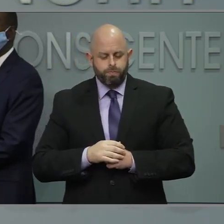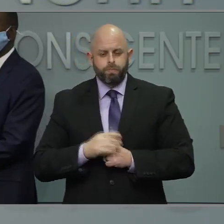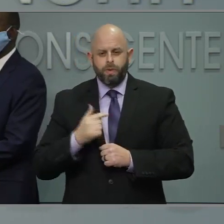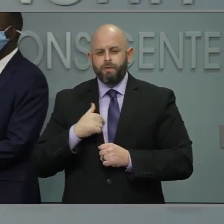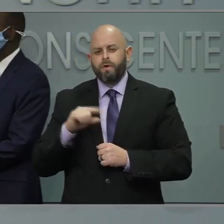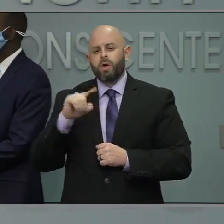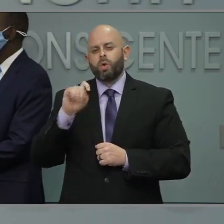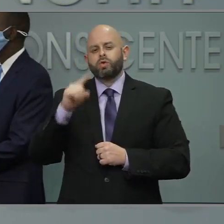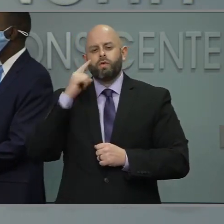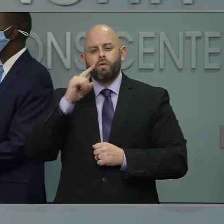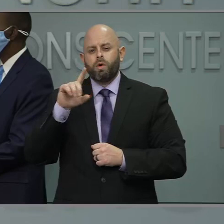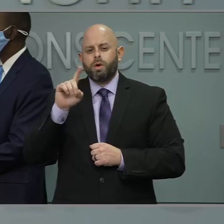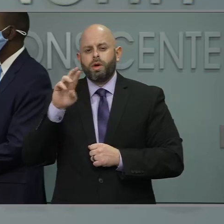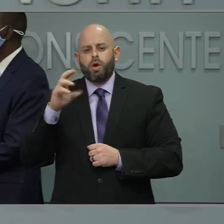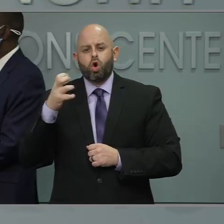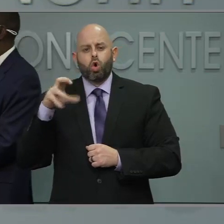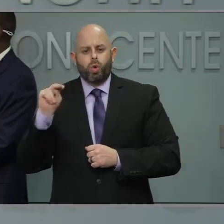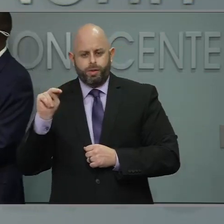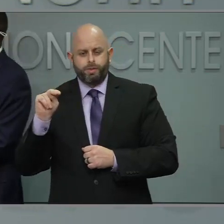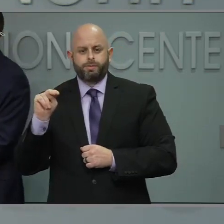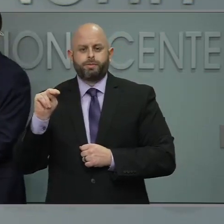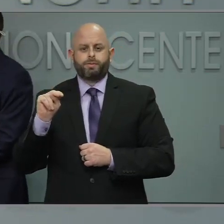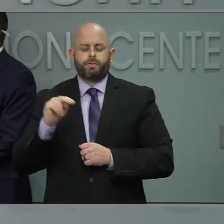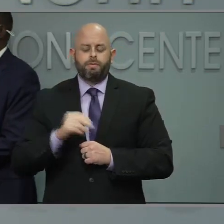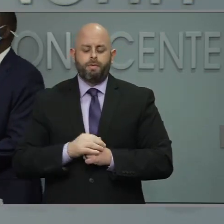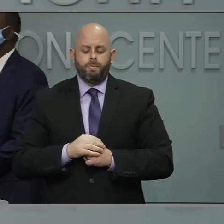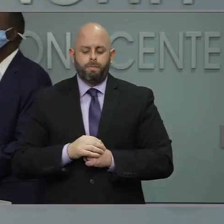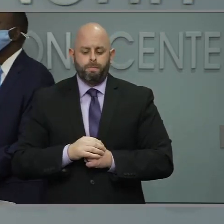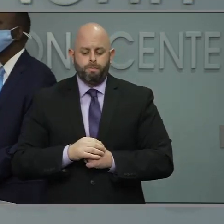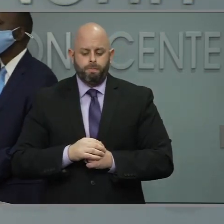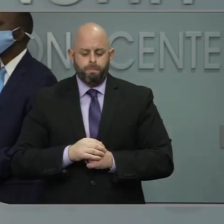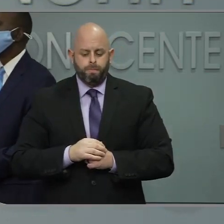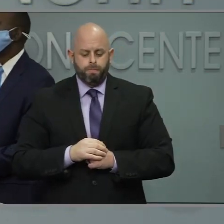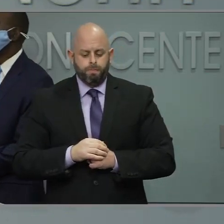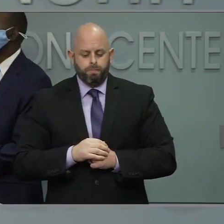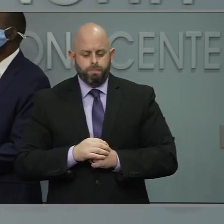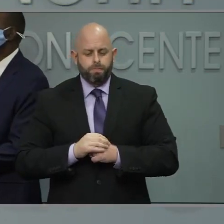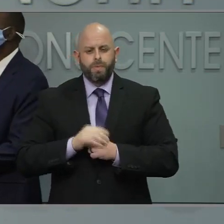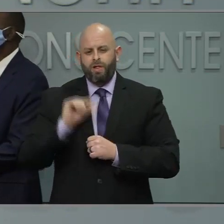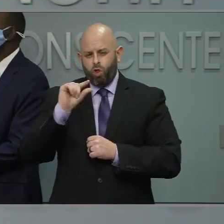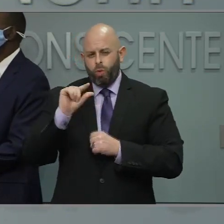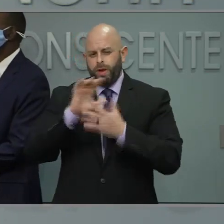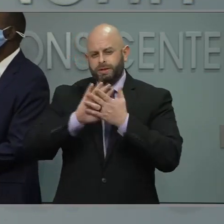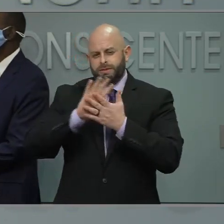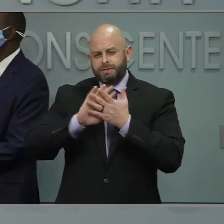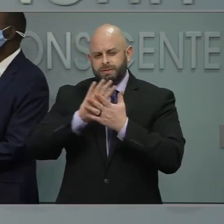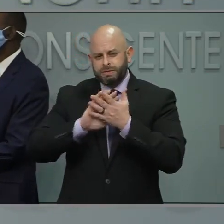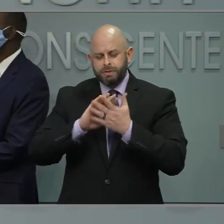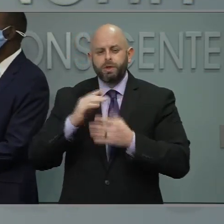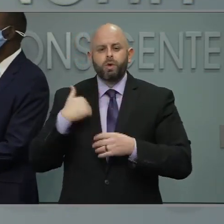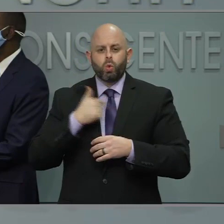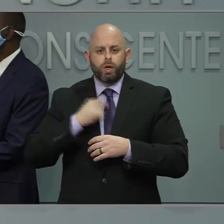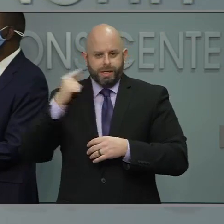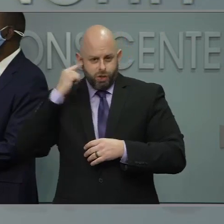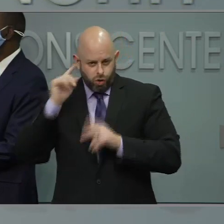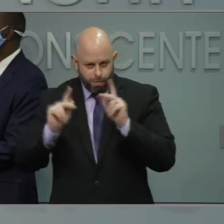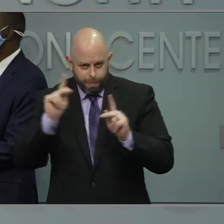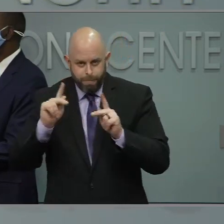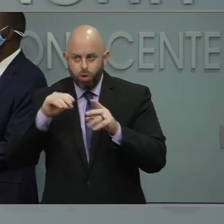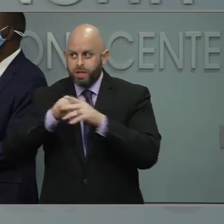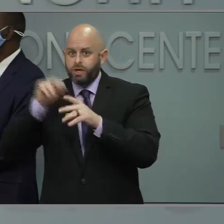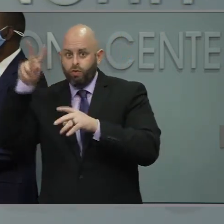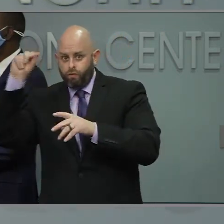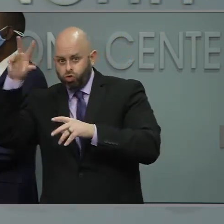Cohen sort of into the weeds a little bit. We're hearing reports of people from Virginia coming in along the coast to get